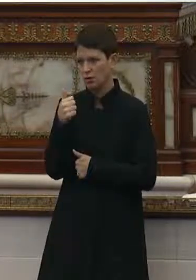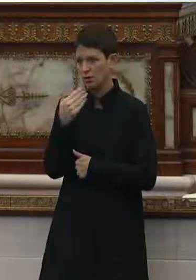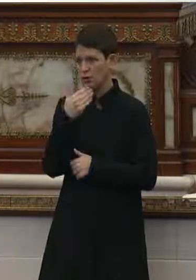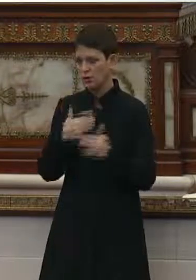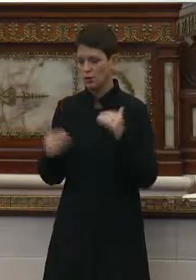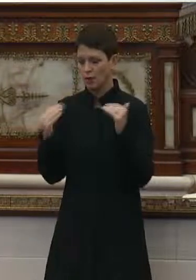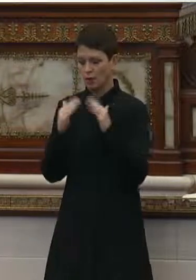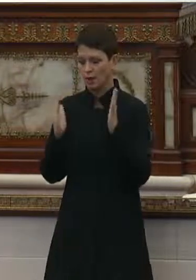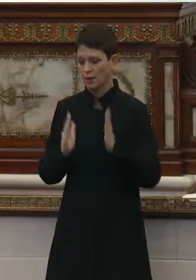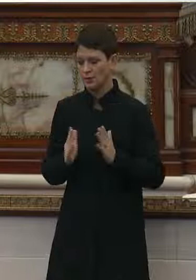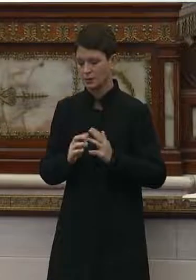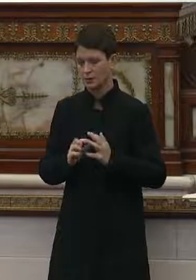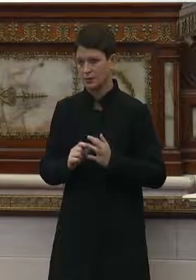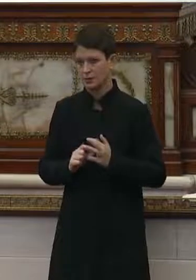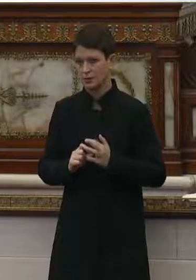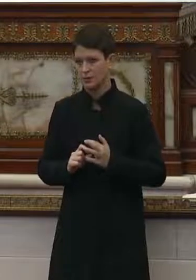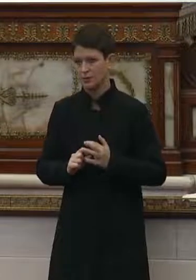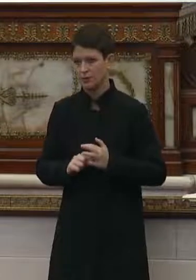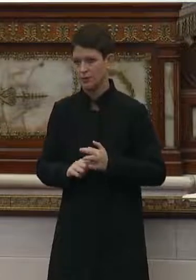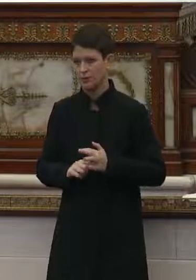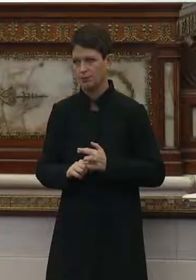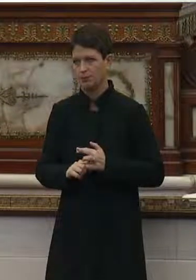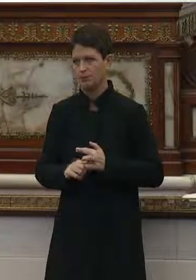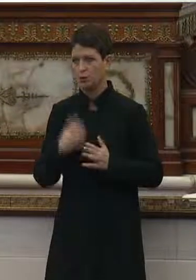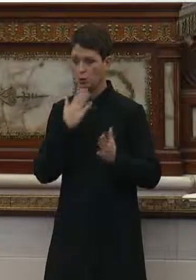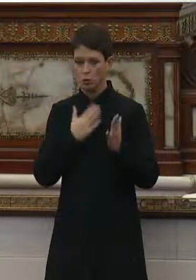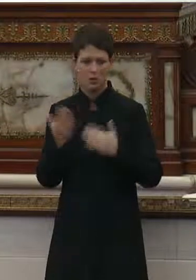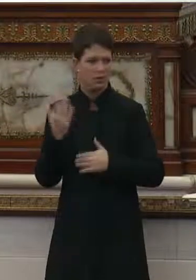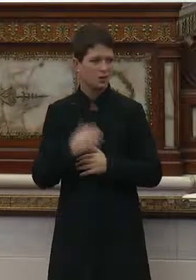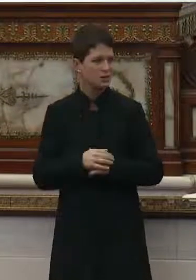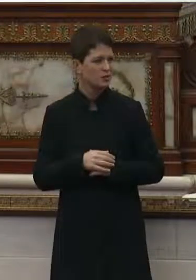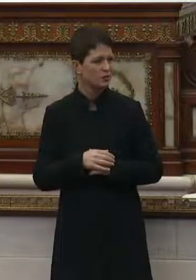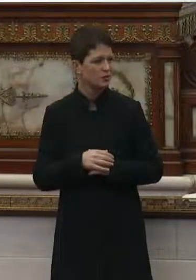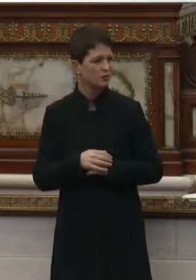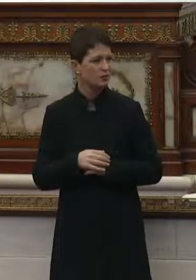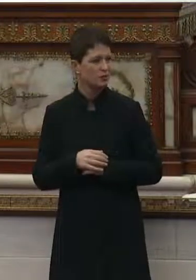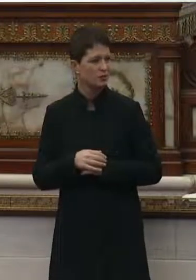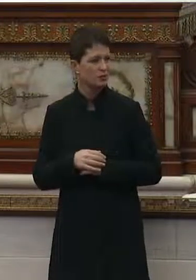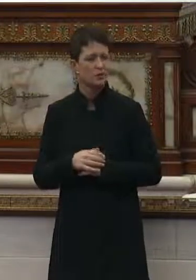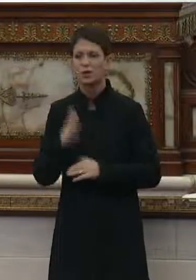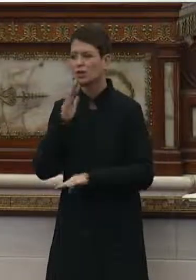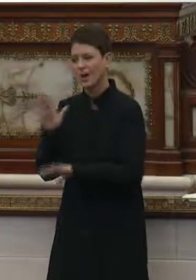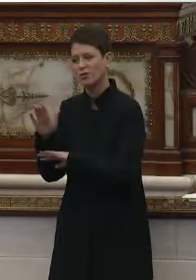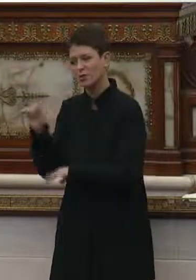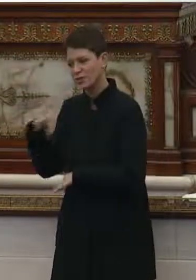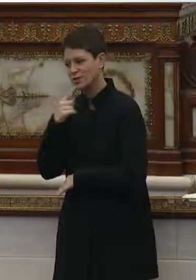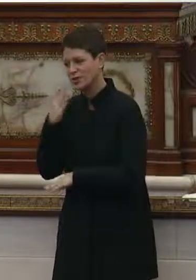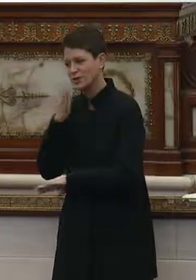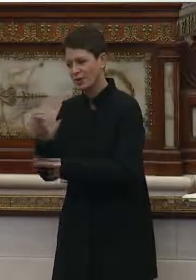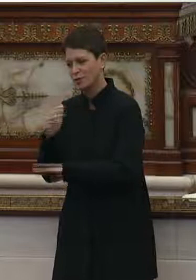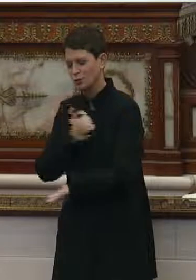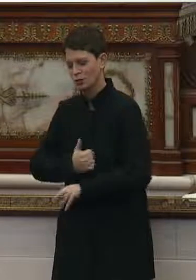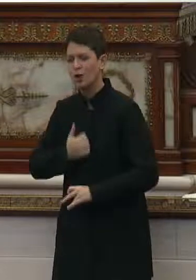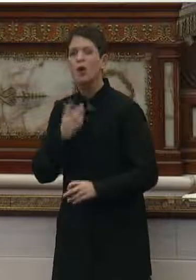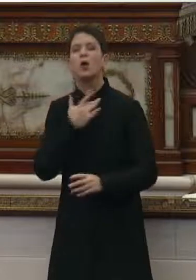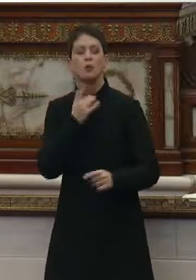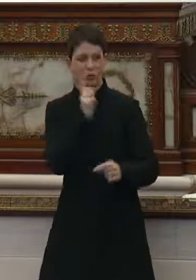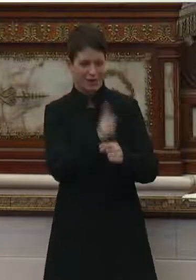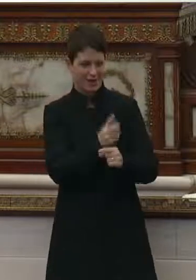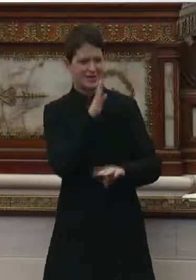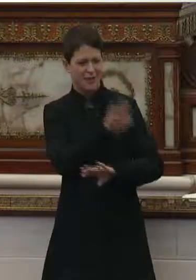Good morning to my colleagues. Good morning. Good afternoon, I should say. Sorry. Oh, yeah.